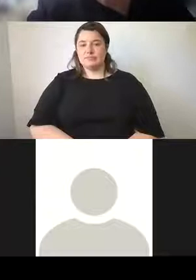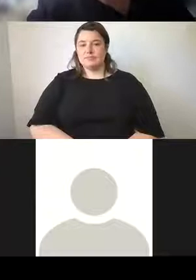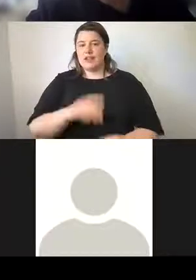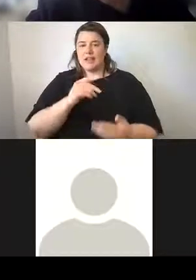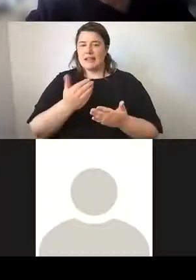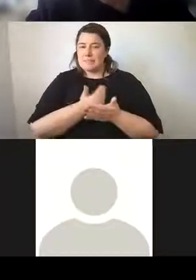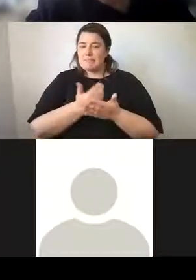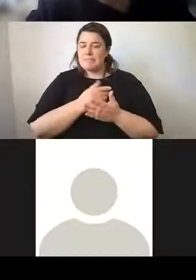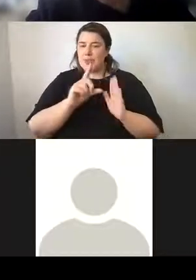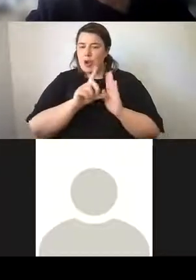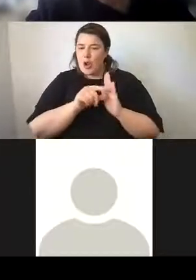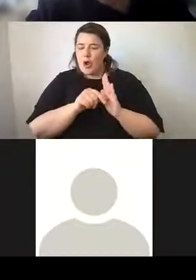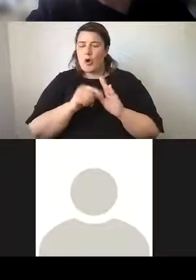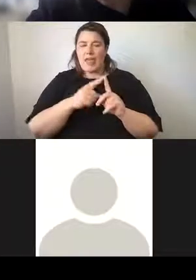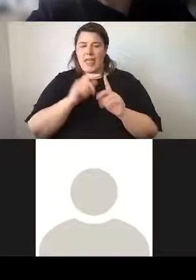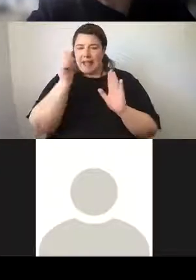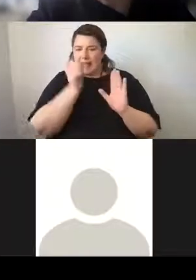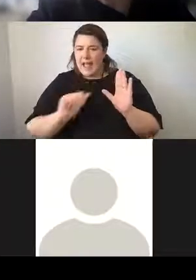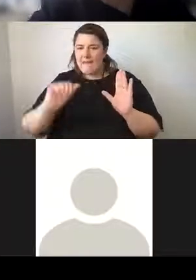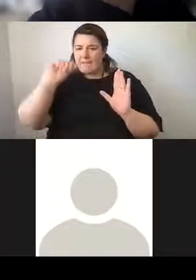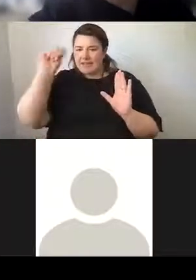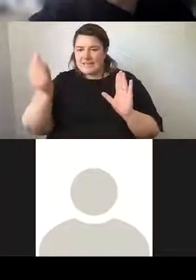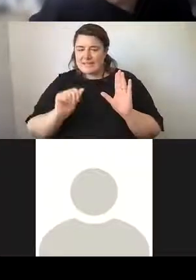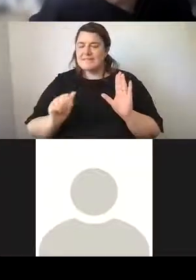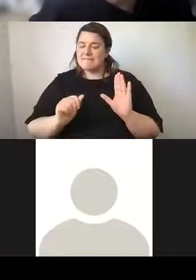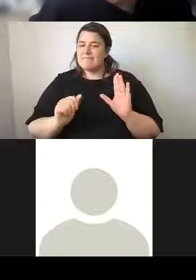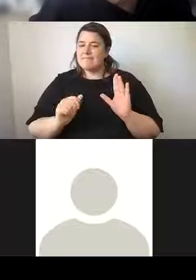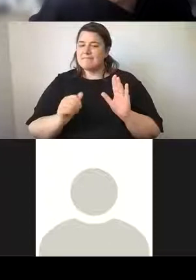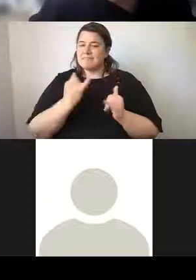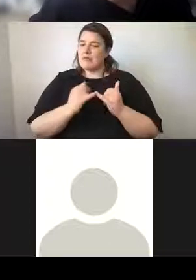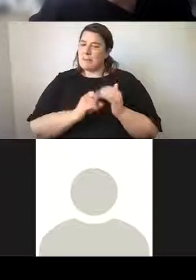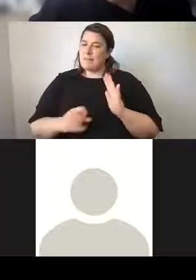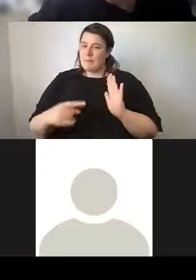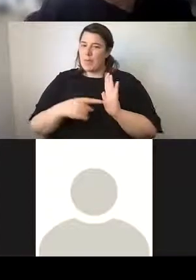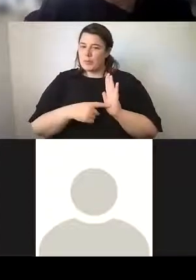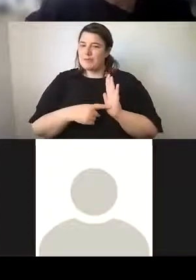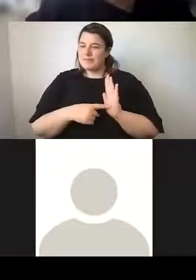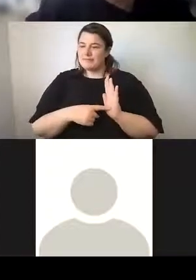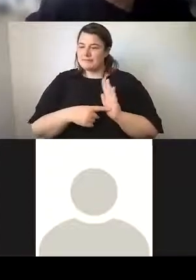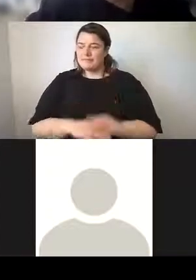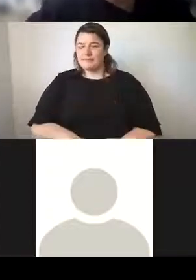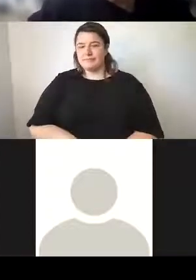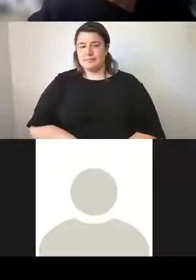so on and the carvings has been fairly significantly addressed.